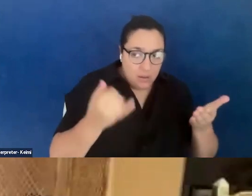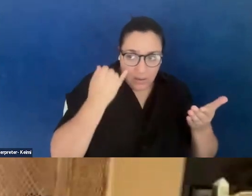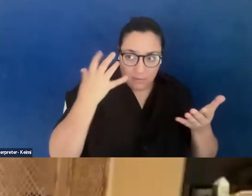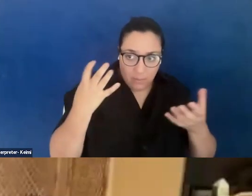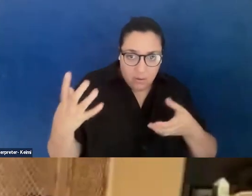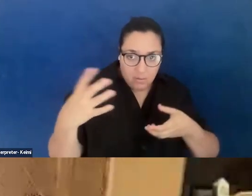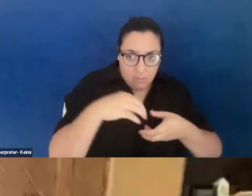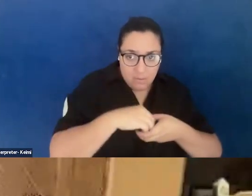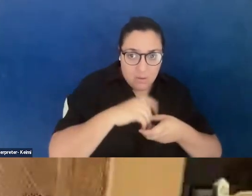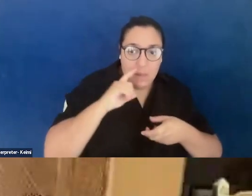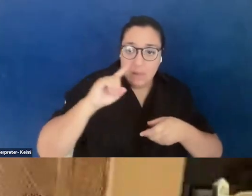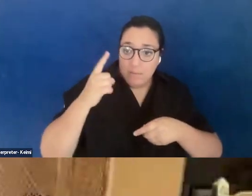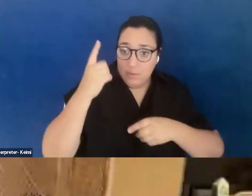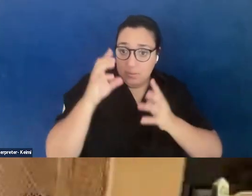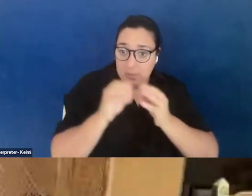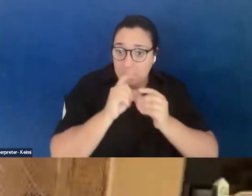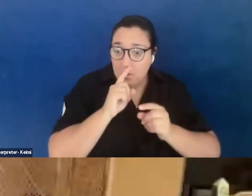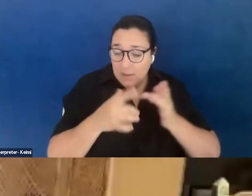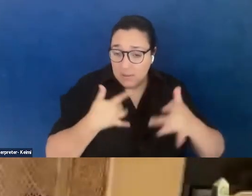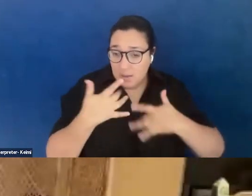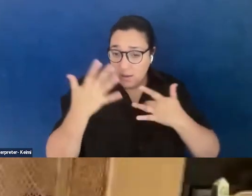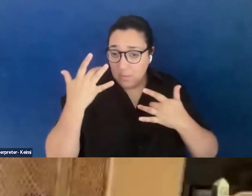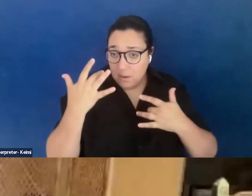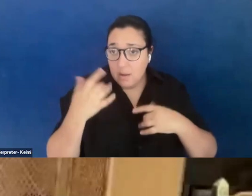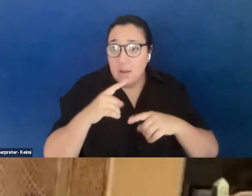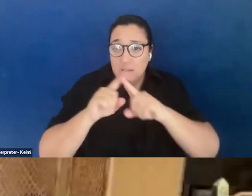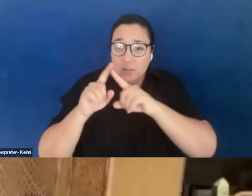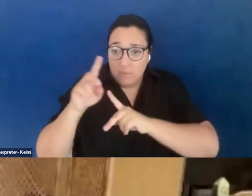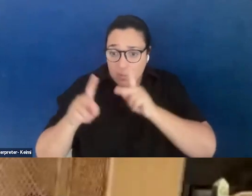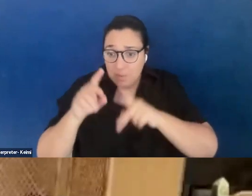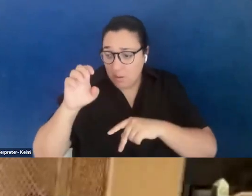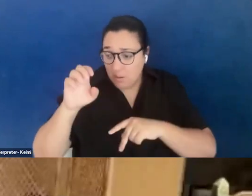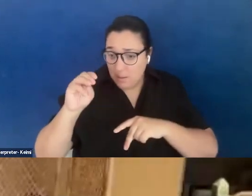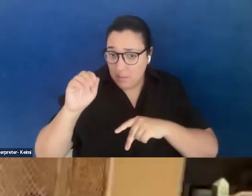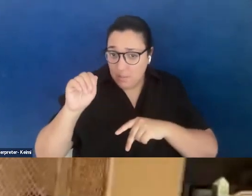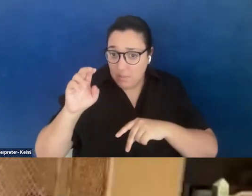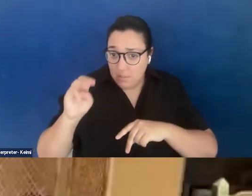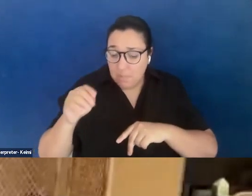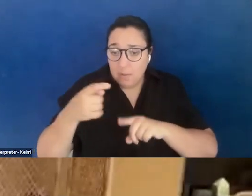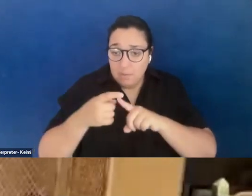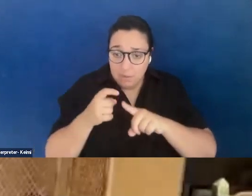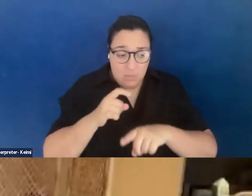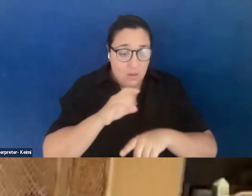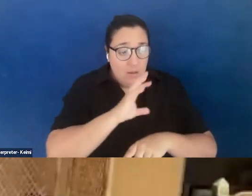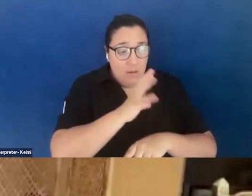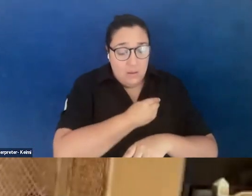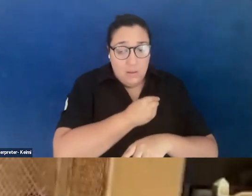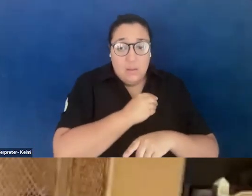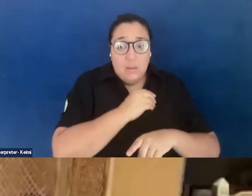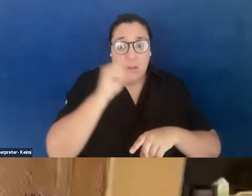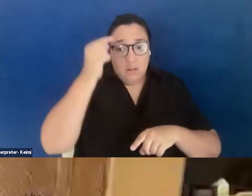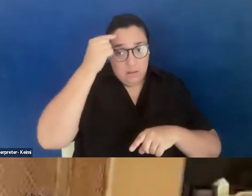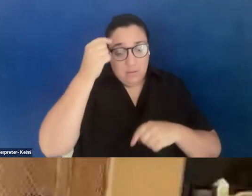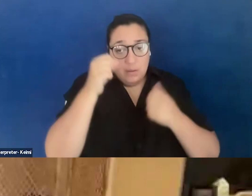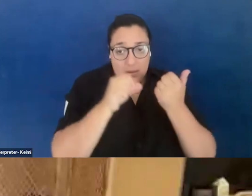So that first kind of meeting was really exciting because all of these different folks and Iman coming in from the Palestinian feminist collective and saying, like, yes, we can do this. And